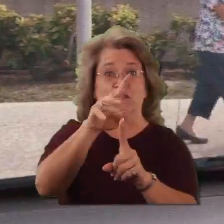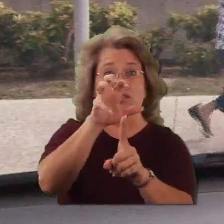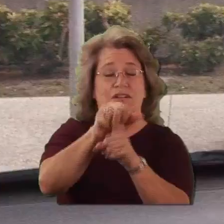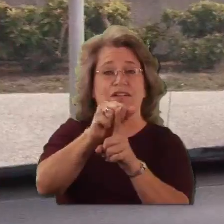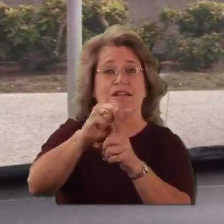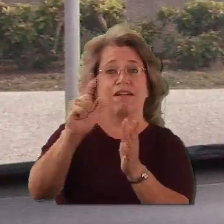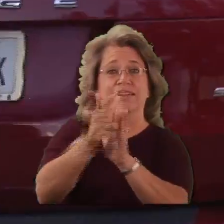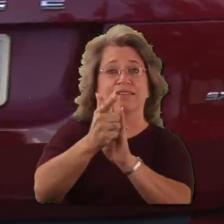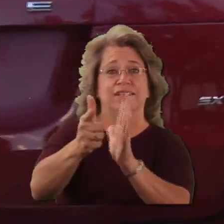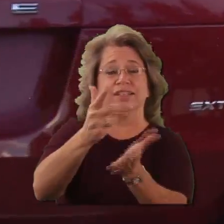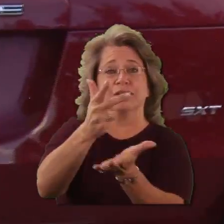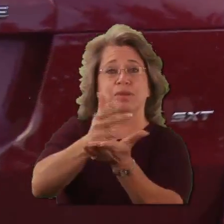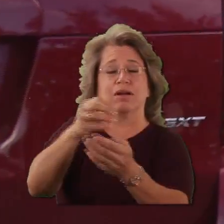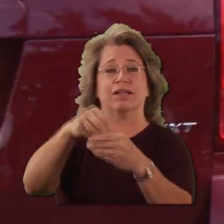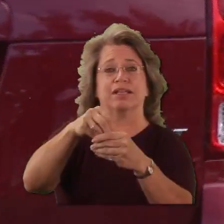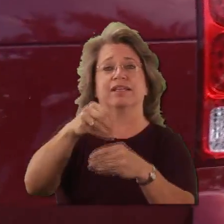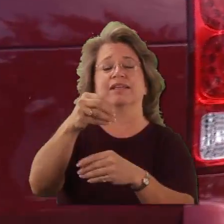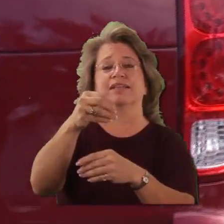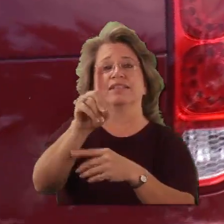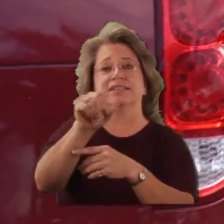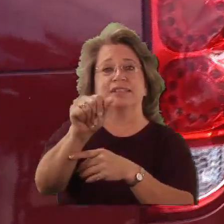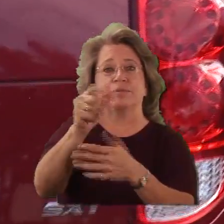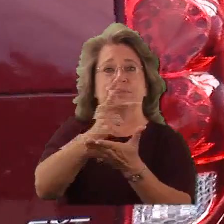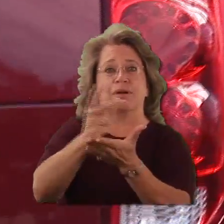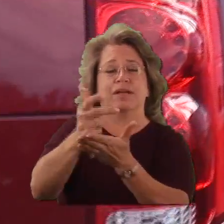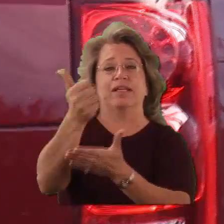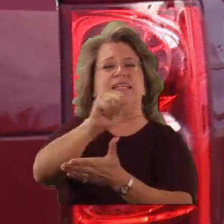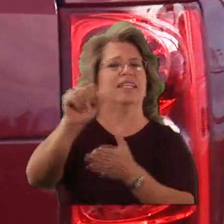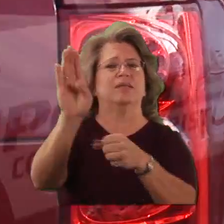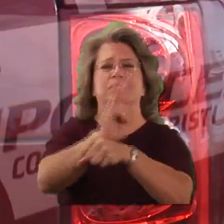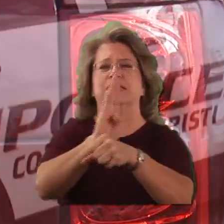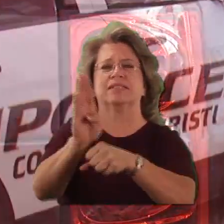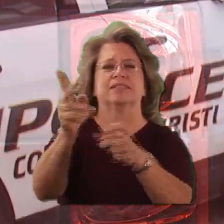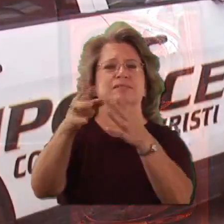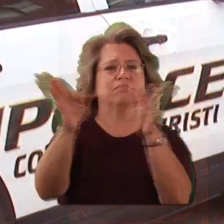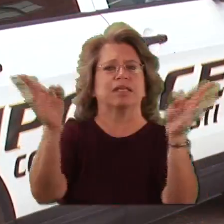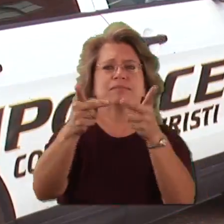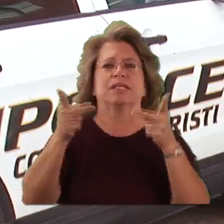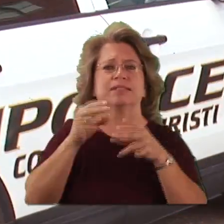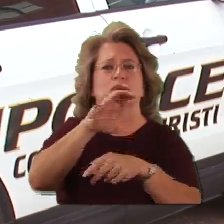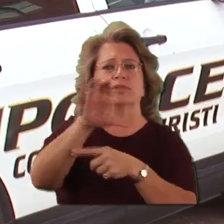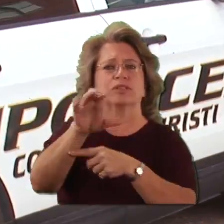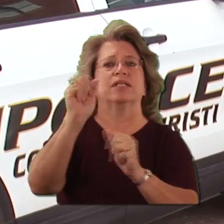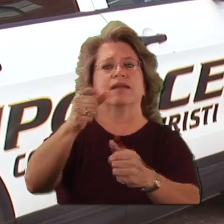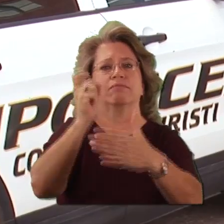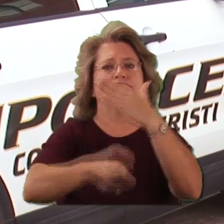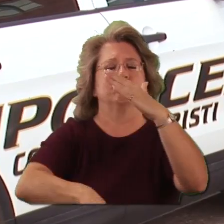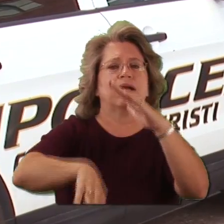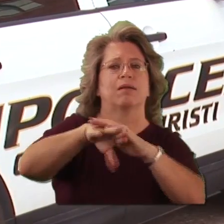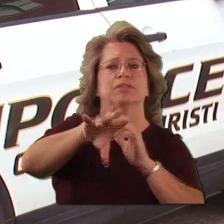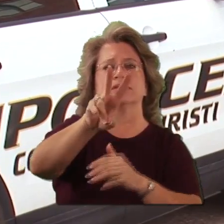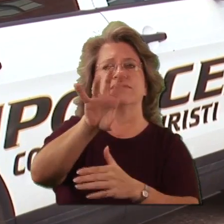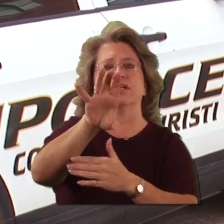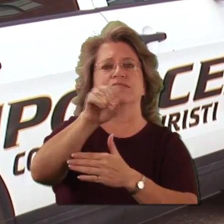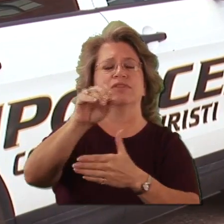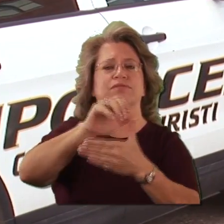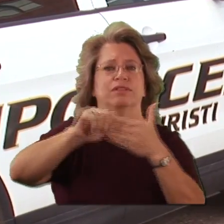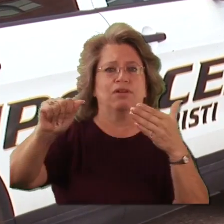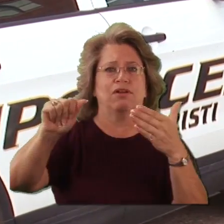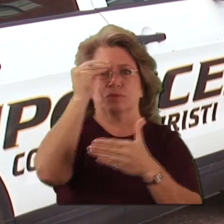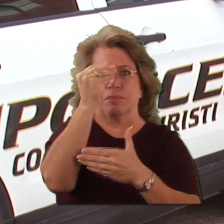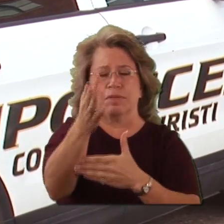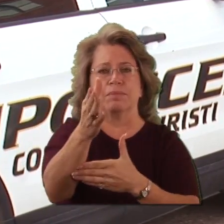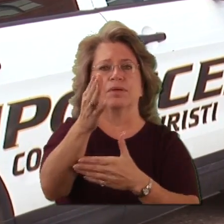If you are caught illegally parking in an accessible parking spot at any business or public place in Corpus Christi, it can be punishable with a fine up to